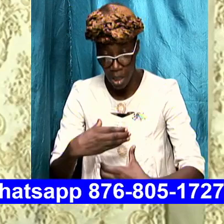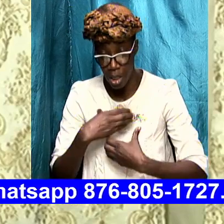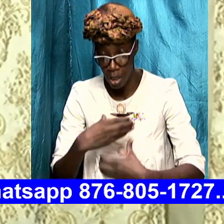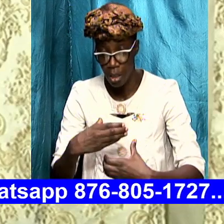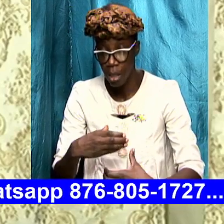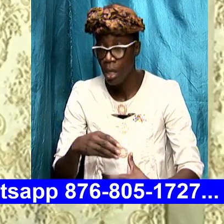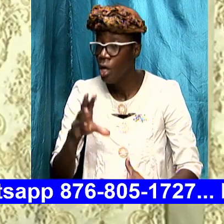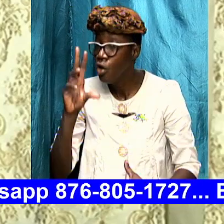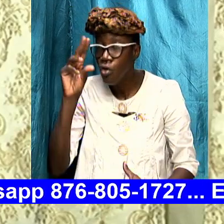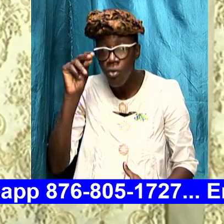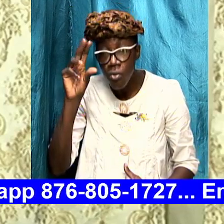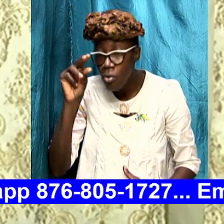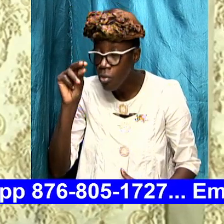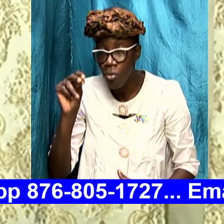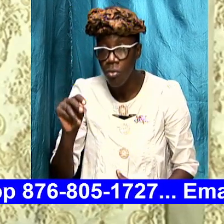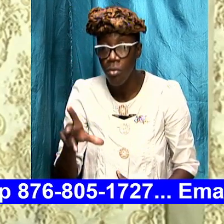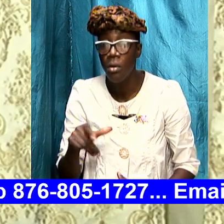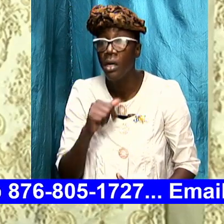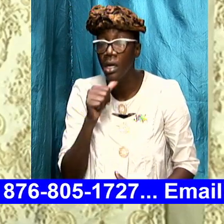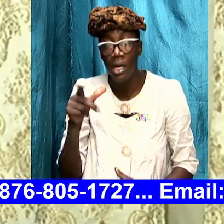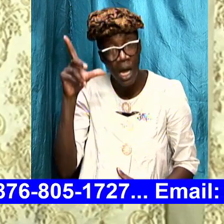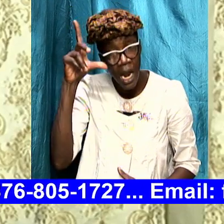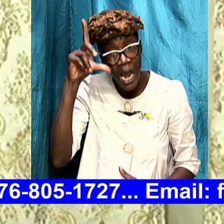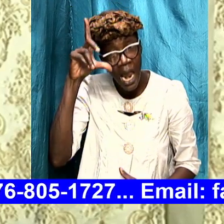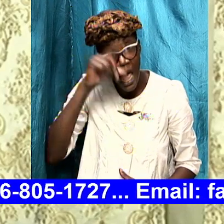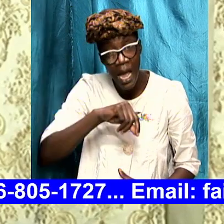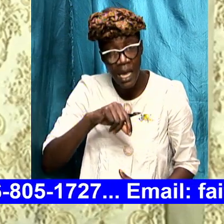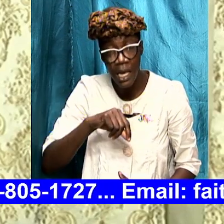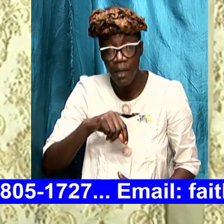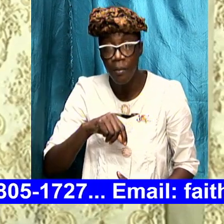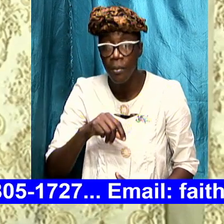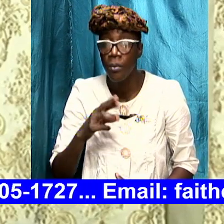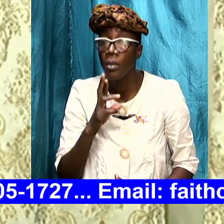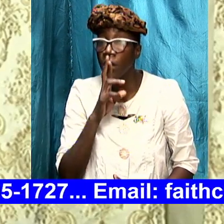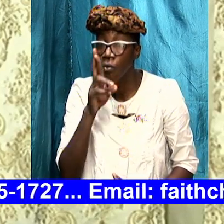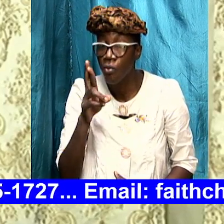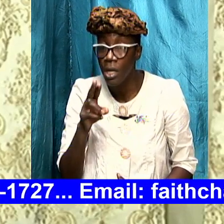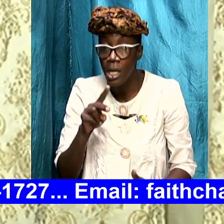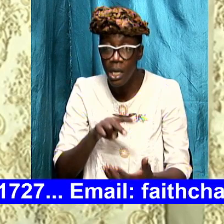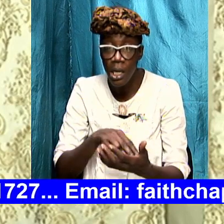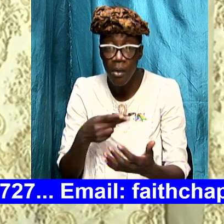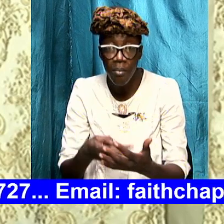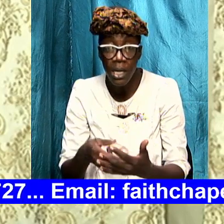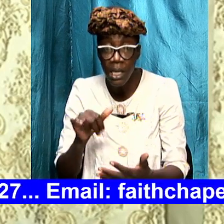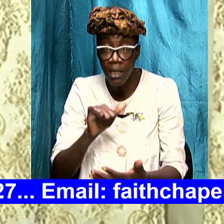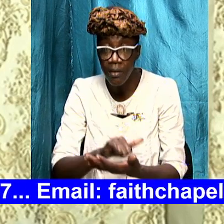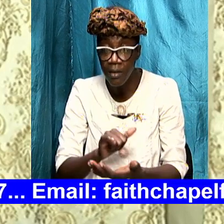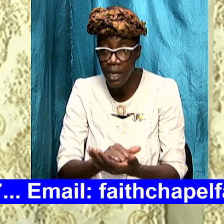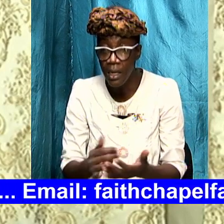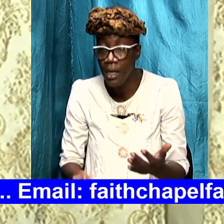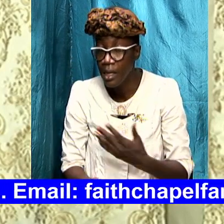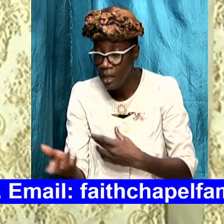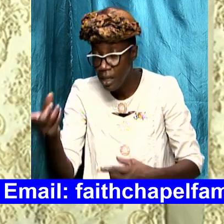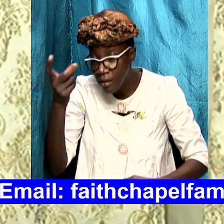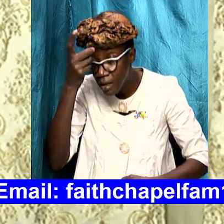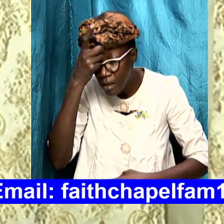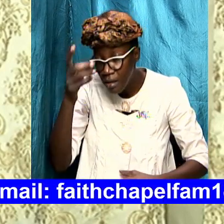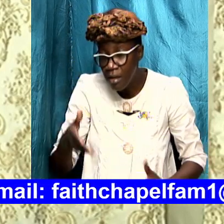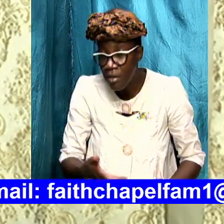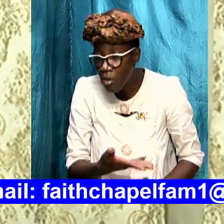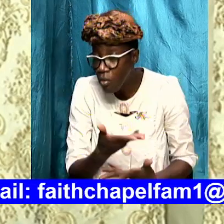firing us real it therefore means that there is a virus out there